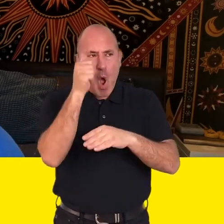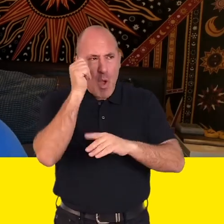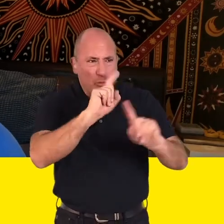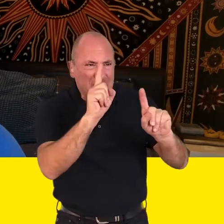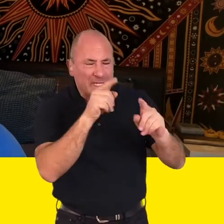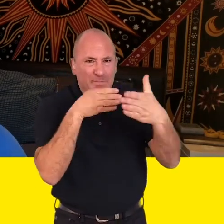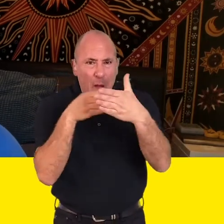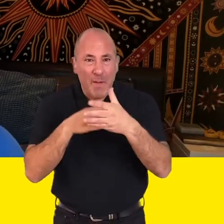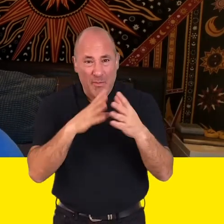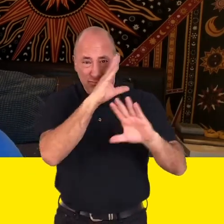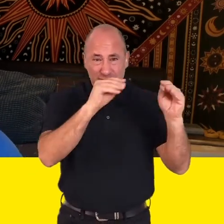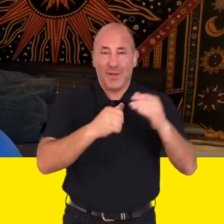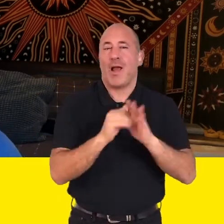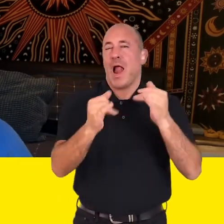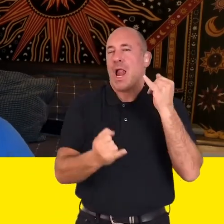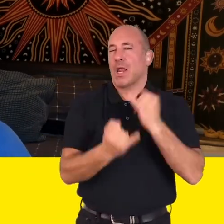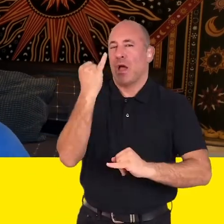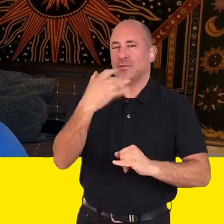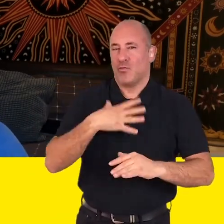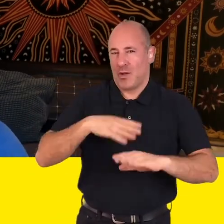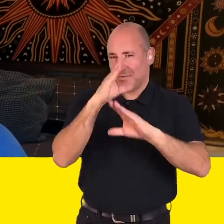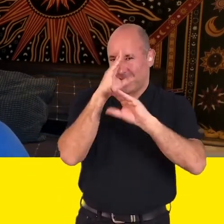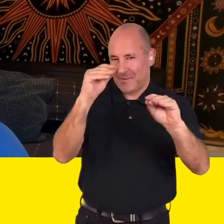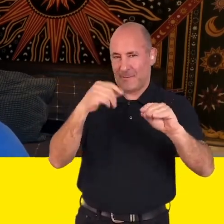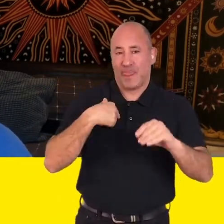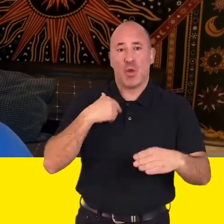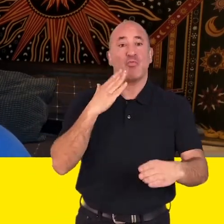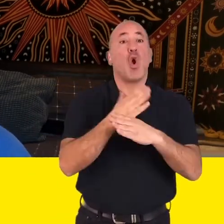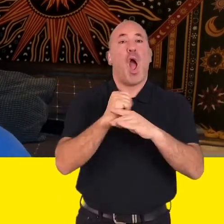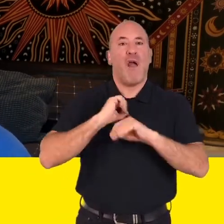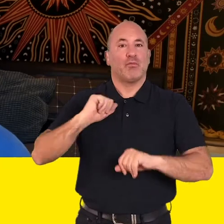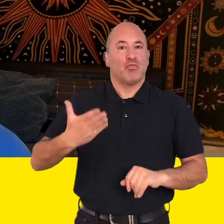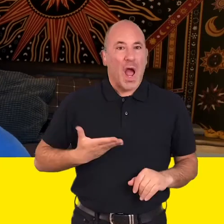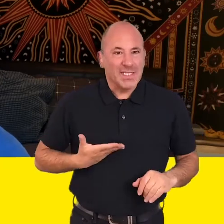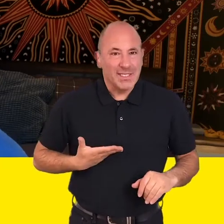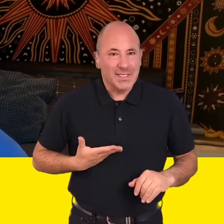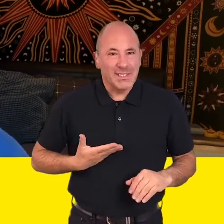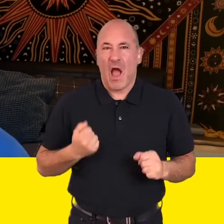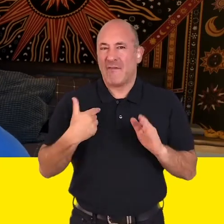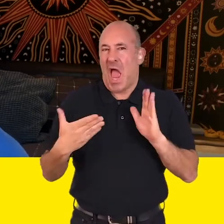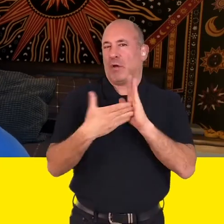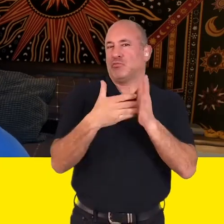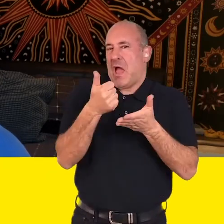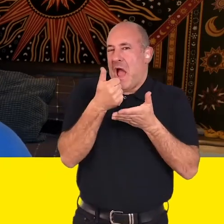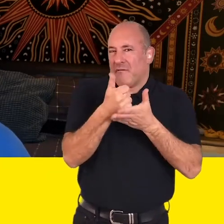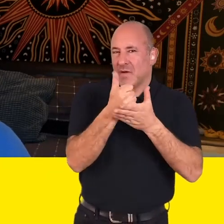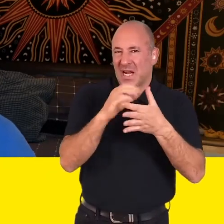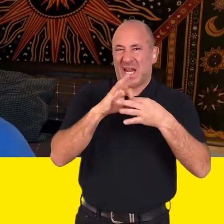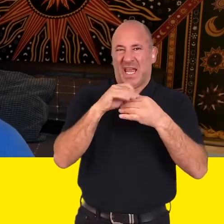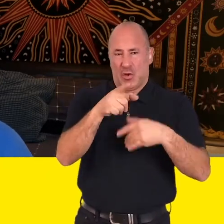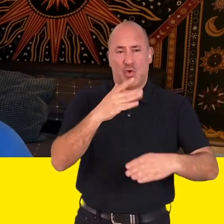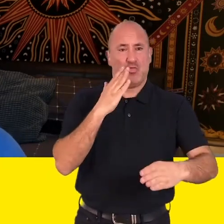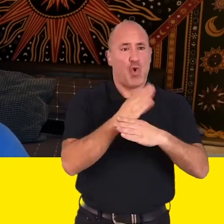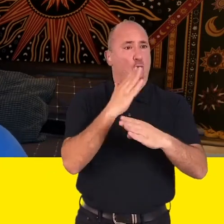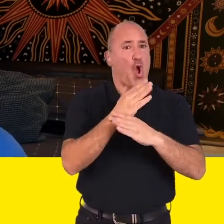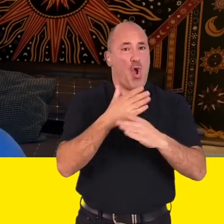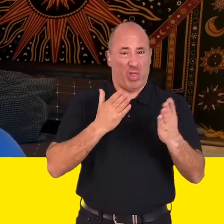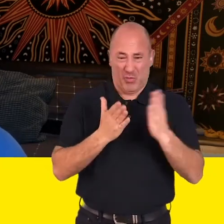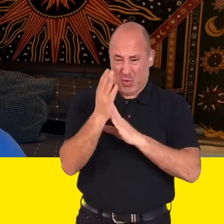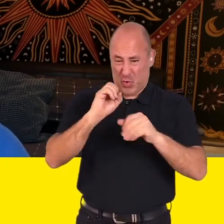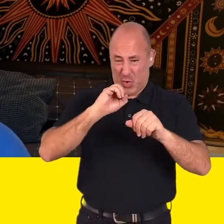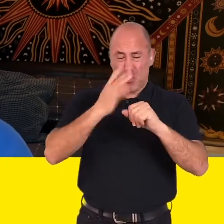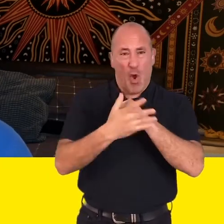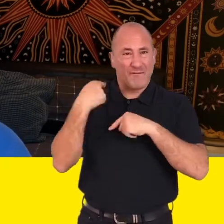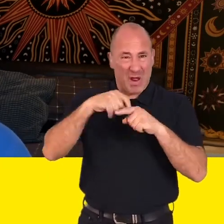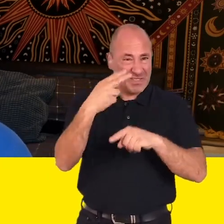work. Now the final thing I'd like to talk about is our rights in the workplace and also some extra pieces of advice about working as a deaf person during the